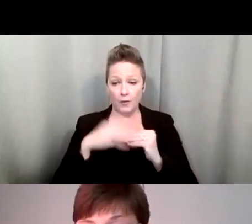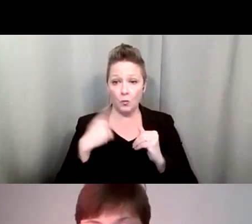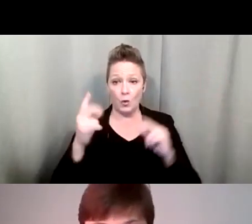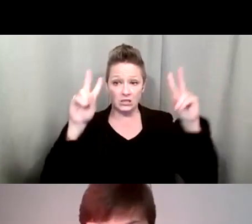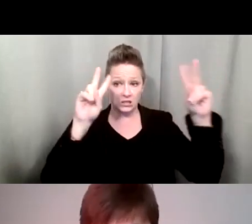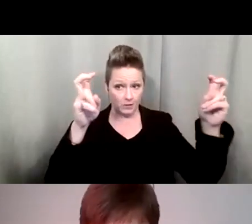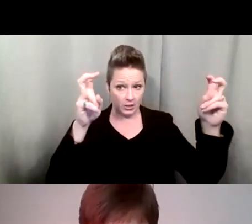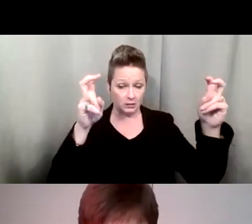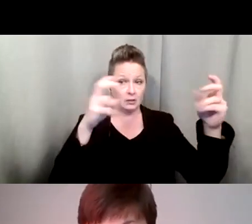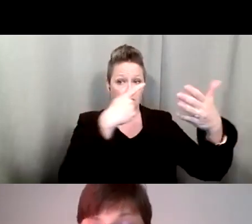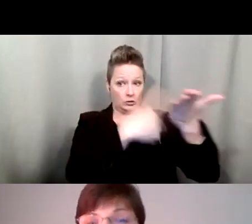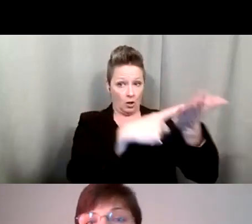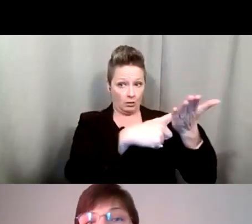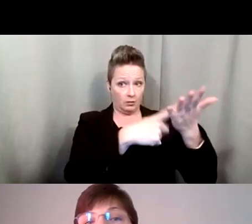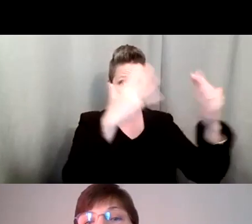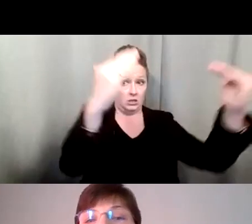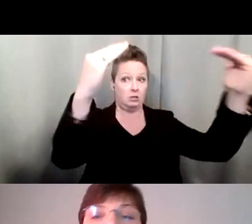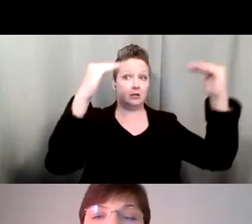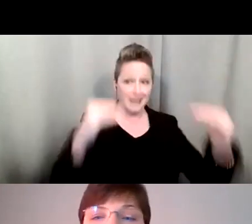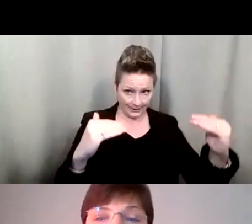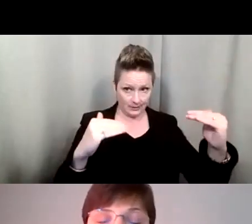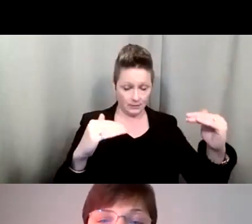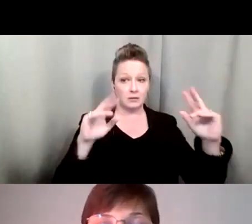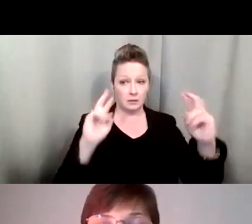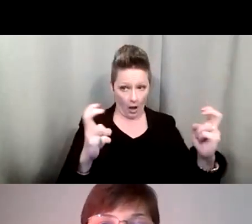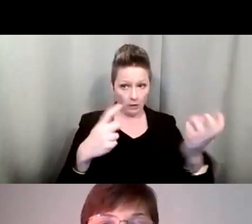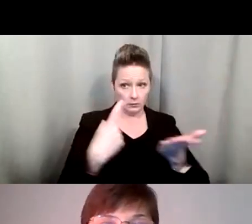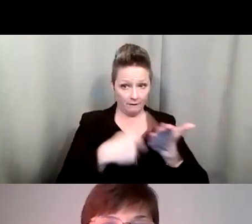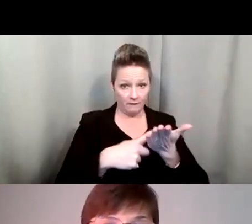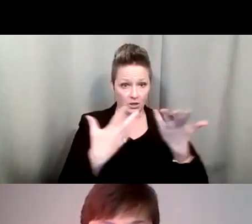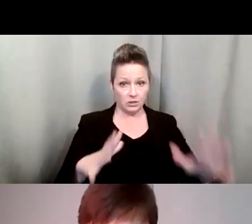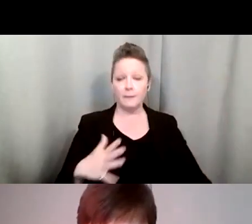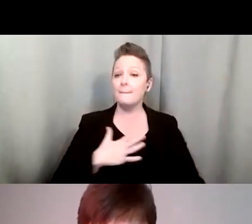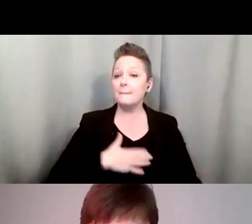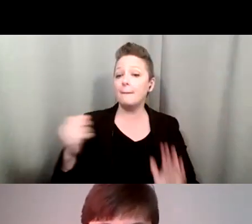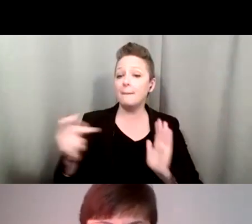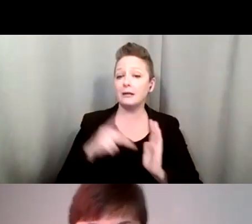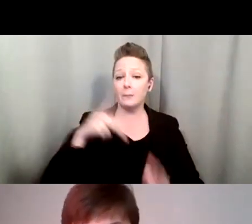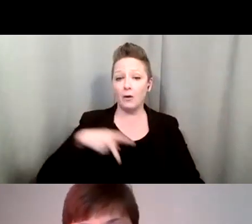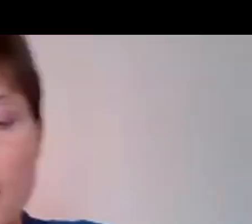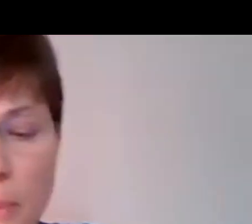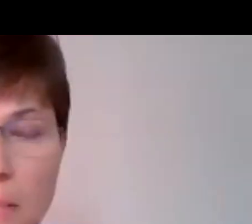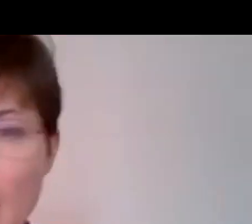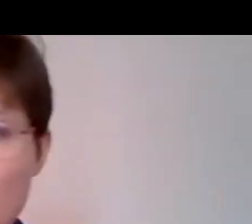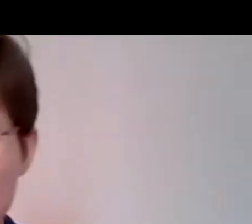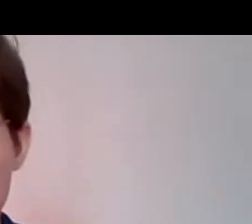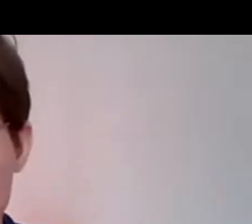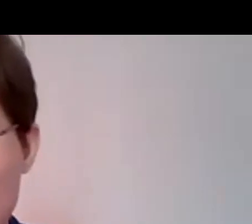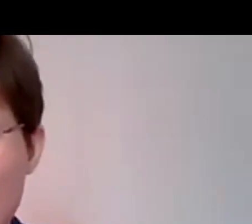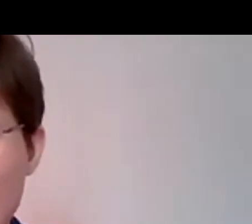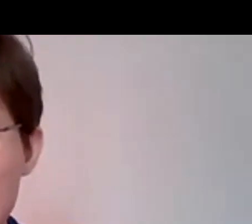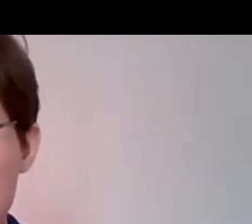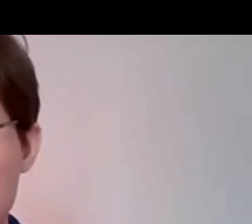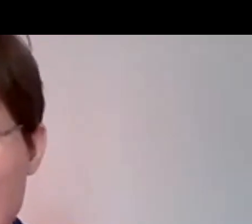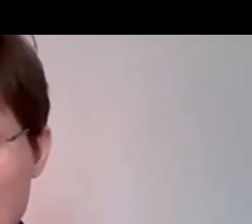subject at a time. Please go back to the PowerPoint, please. I want to explain more